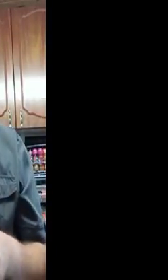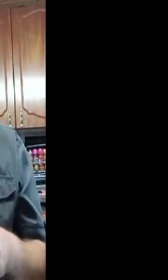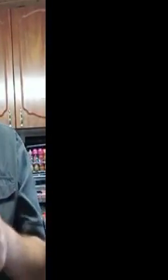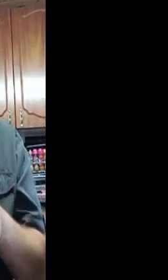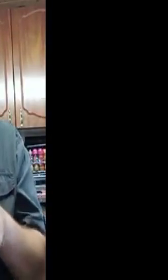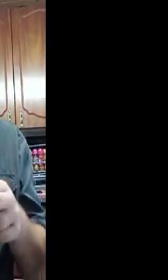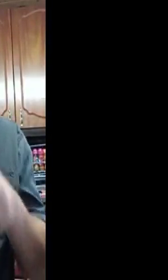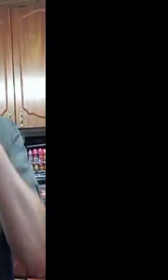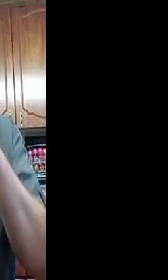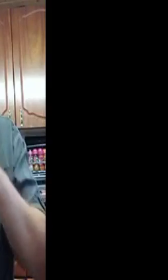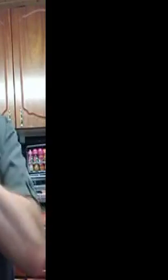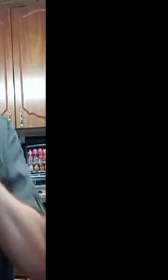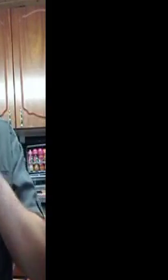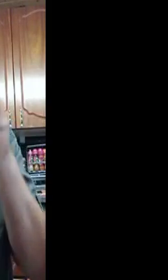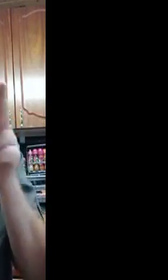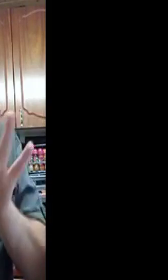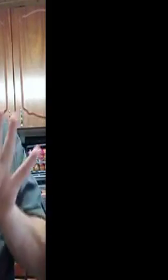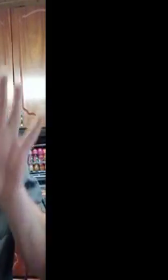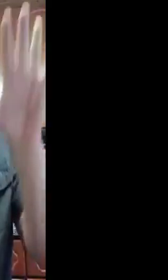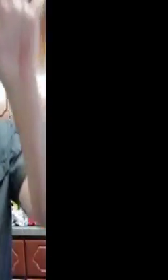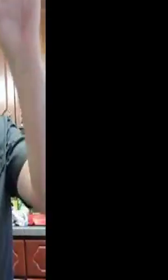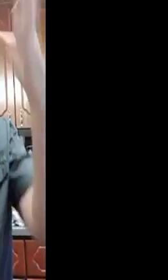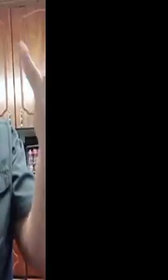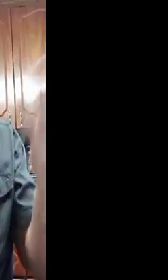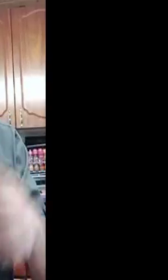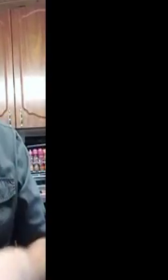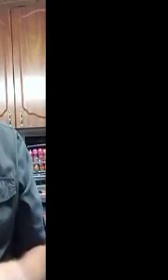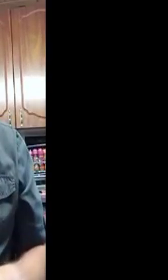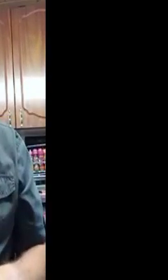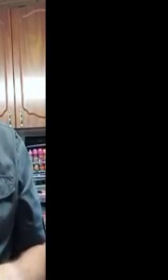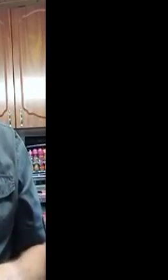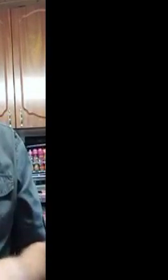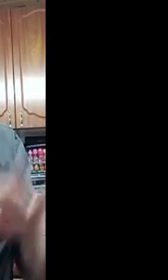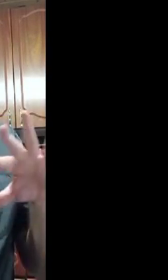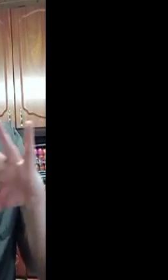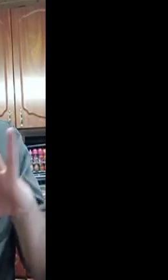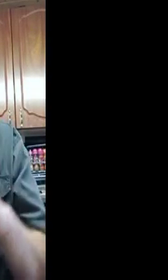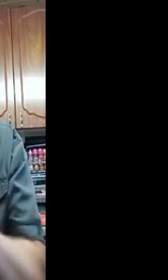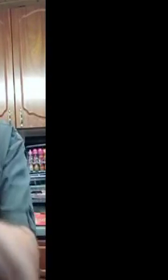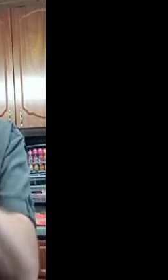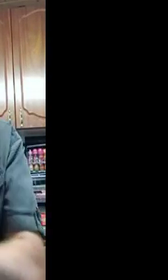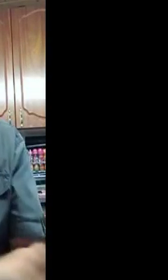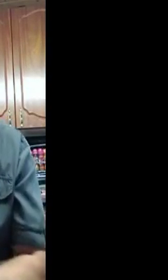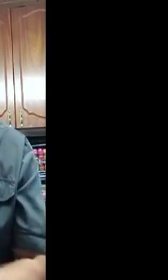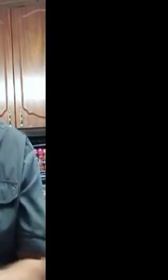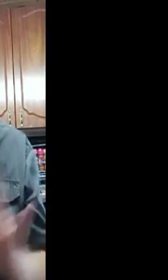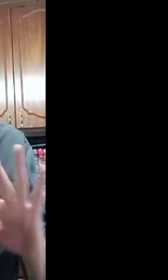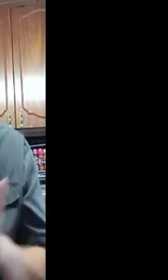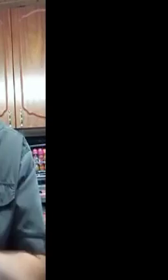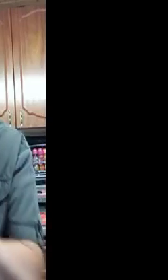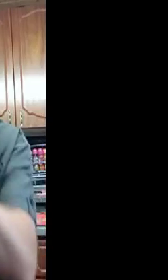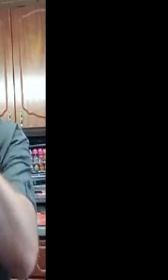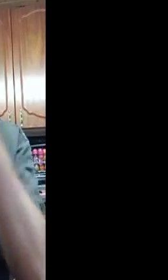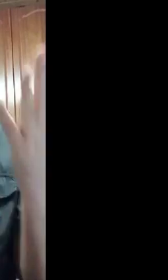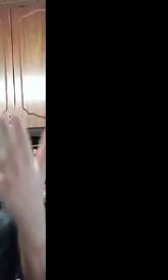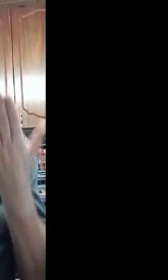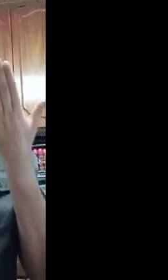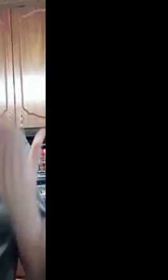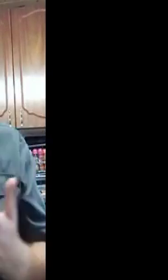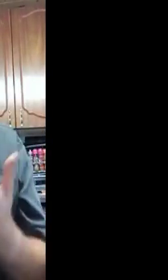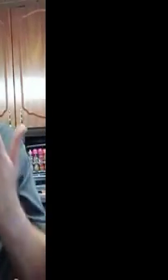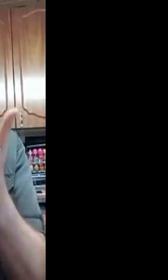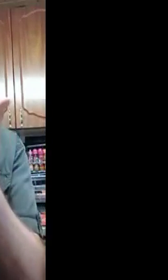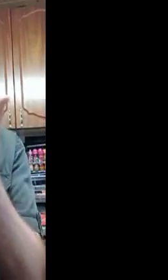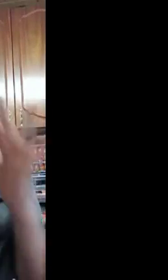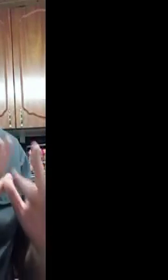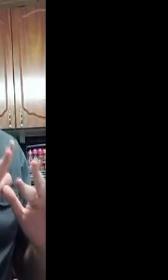there is a slight possibility of a track up along the east coast. But, at this stage, it looks like it's either going to move up to the centre of the country or